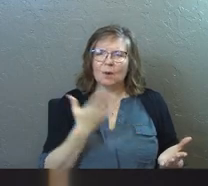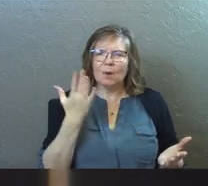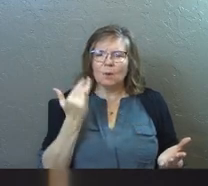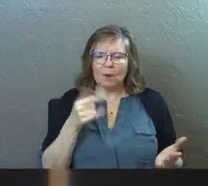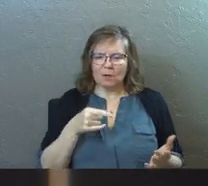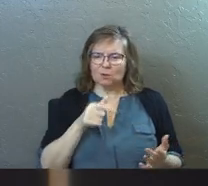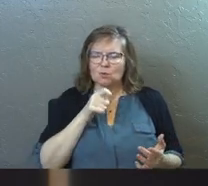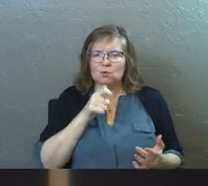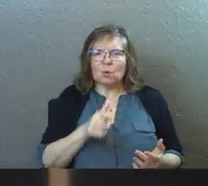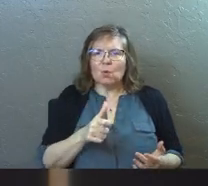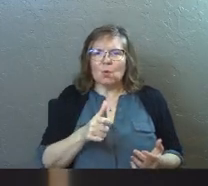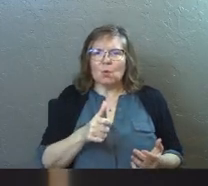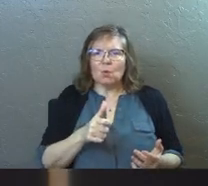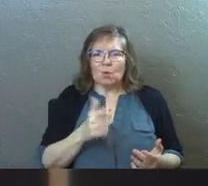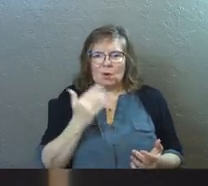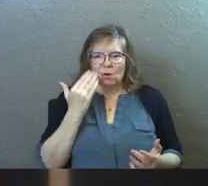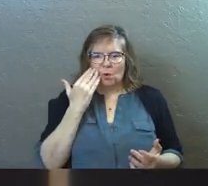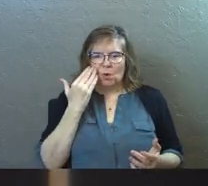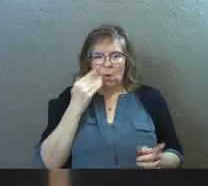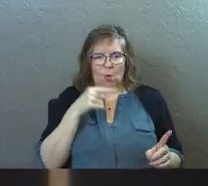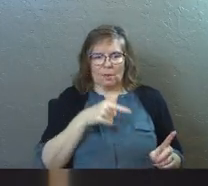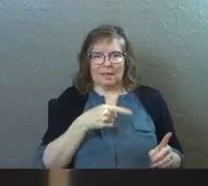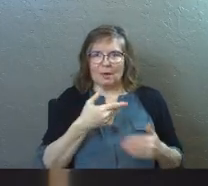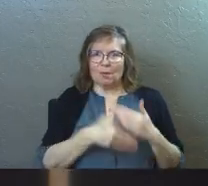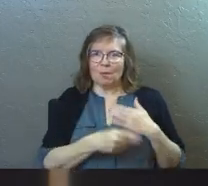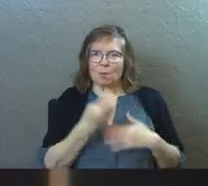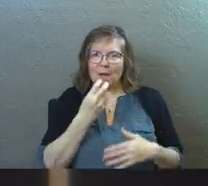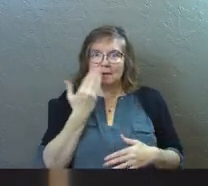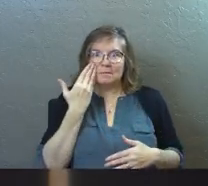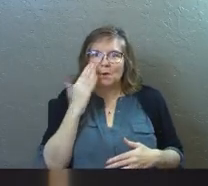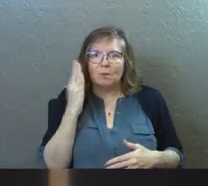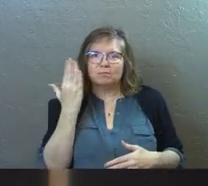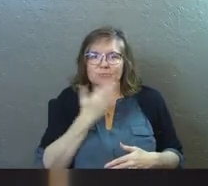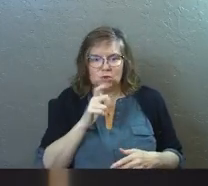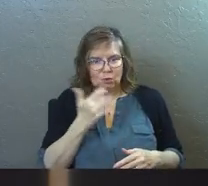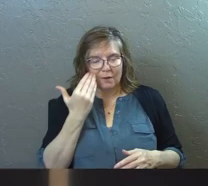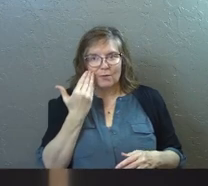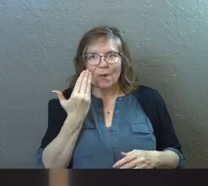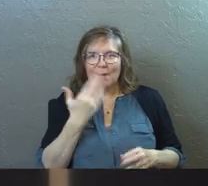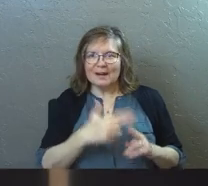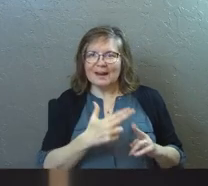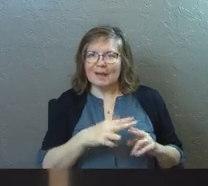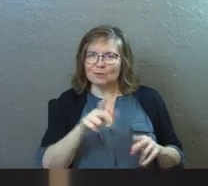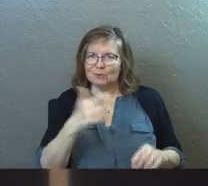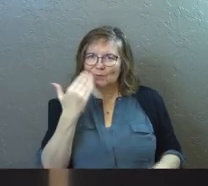Why is it that you don't even know that he was born blind? You shouldn't have known his name.